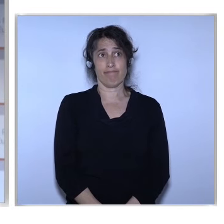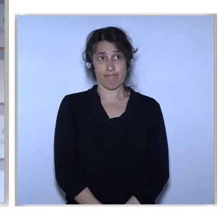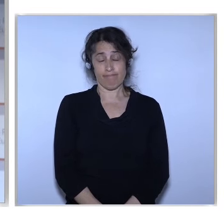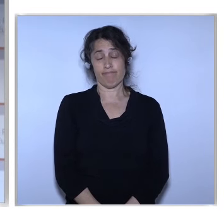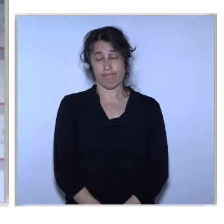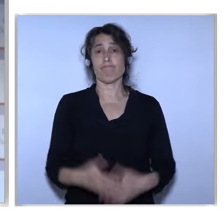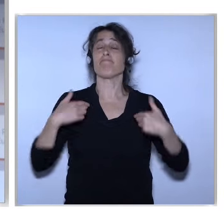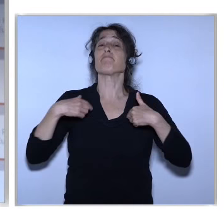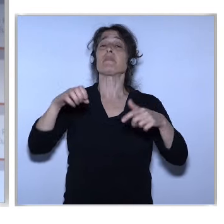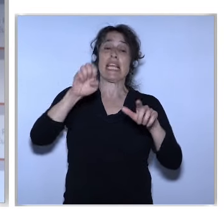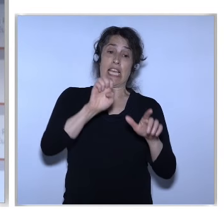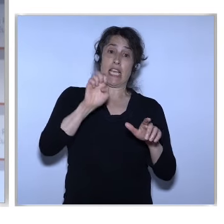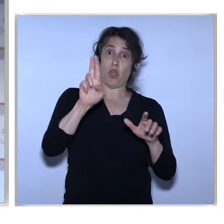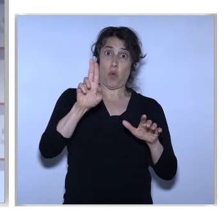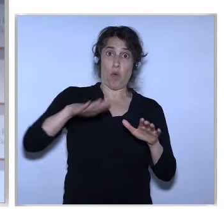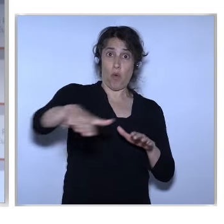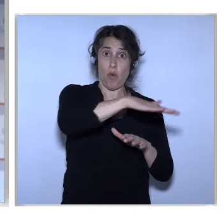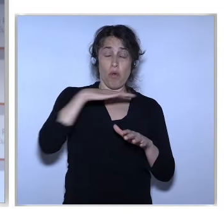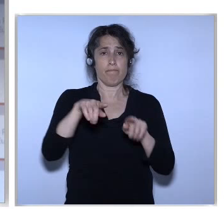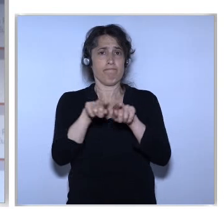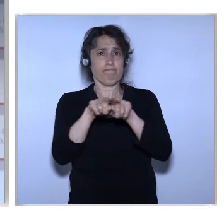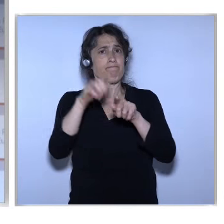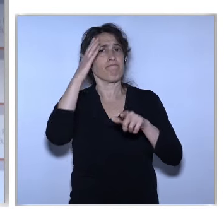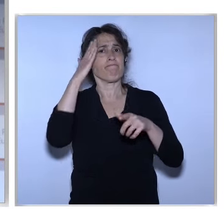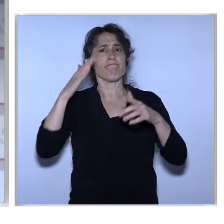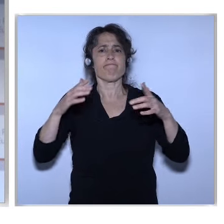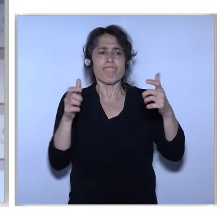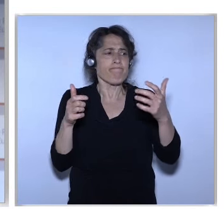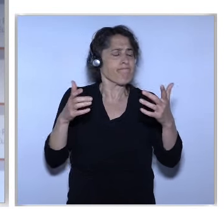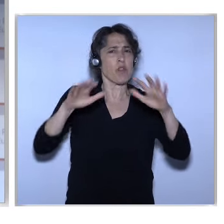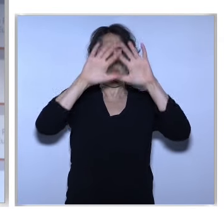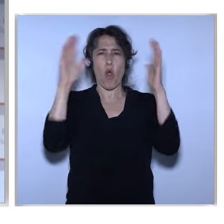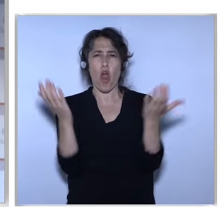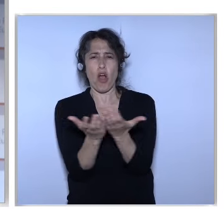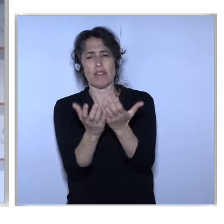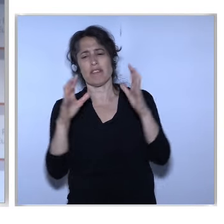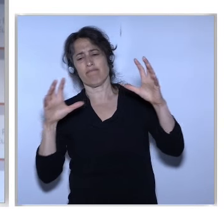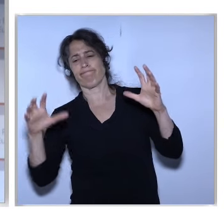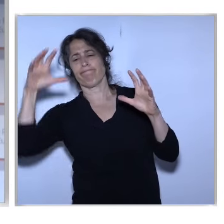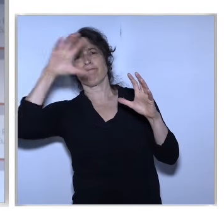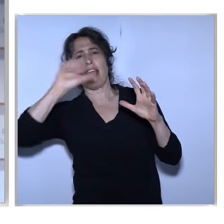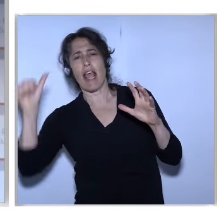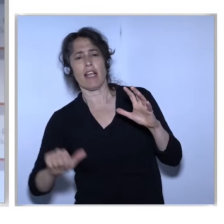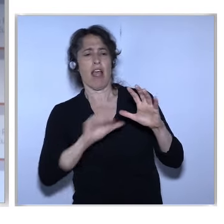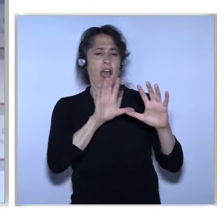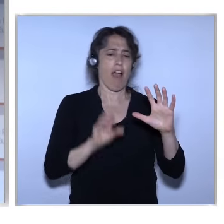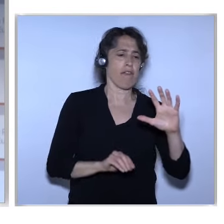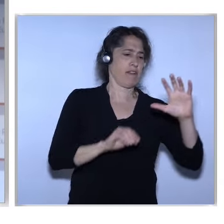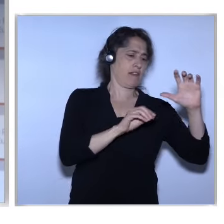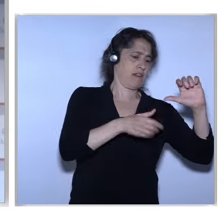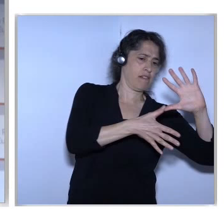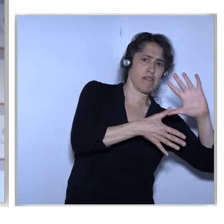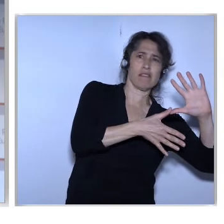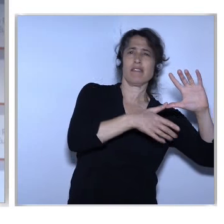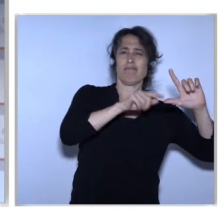competitive Europe And it can only be achieved if everybody is engaged Ladies